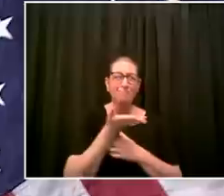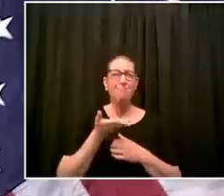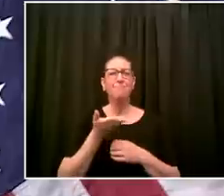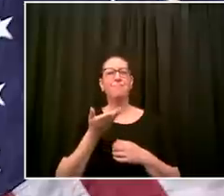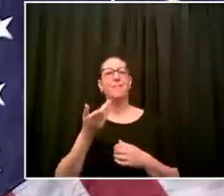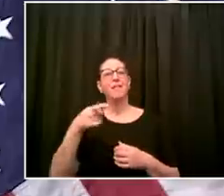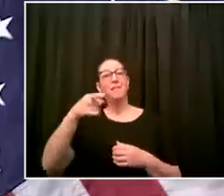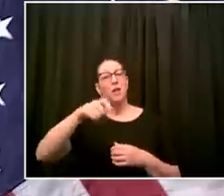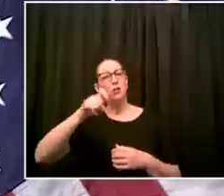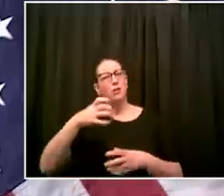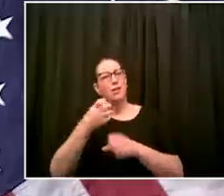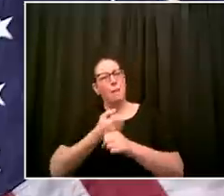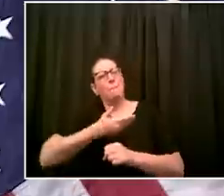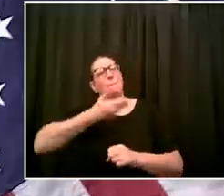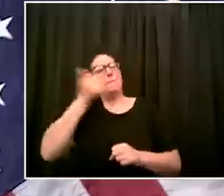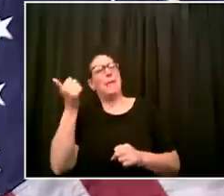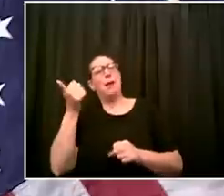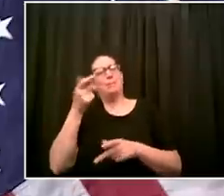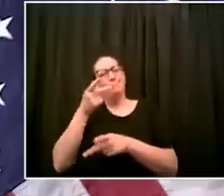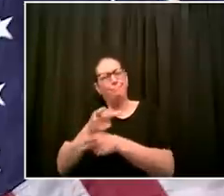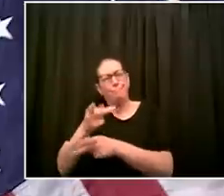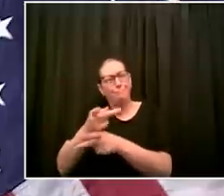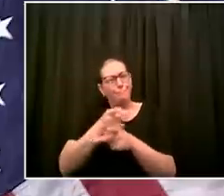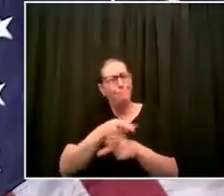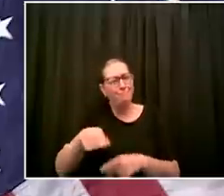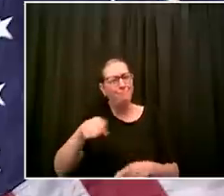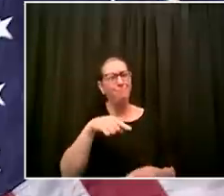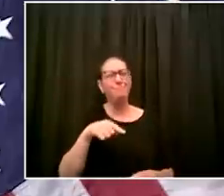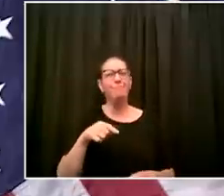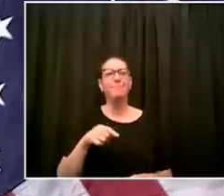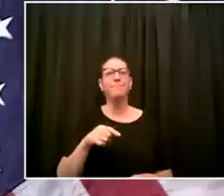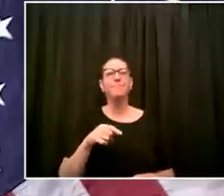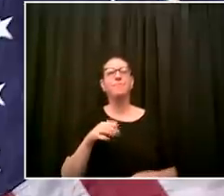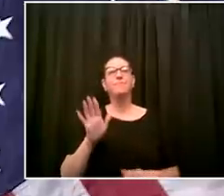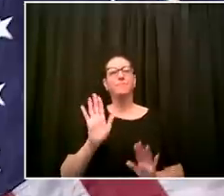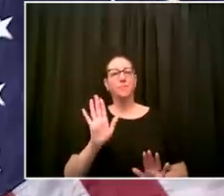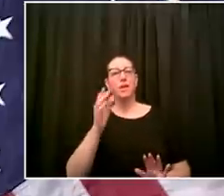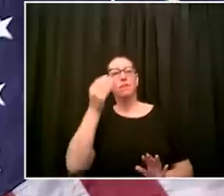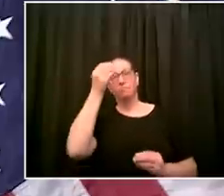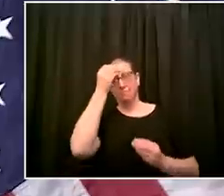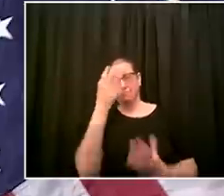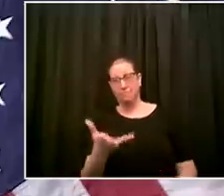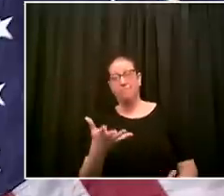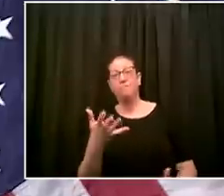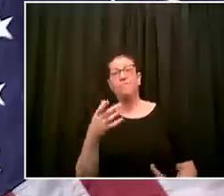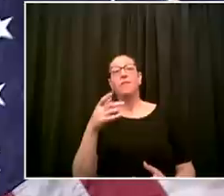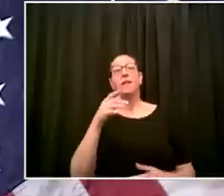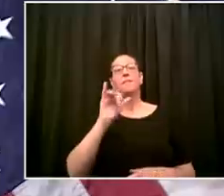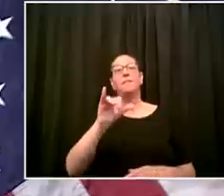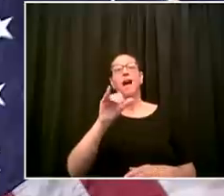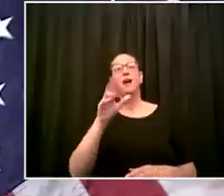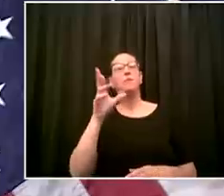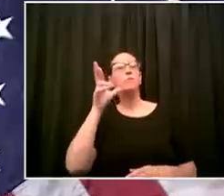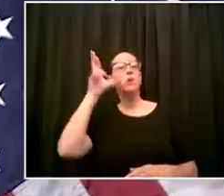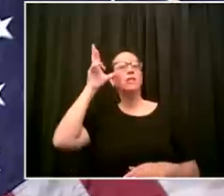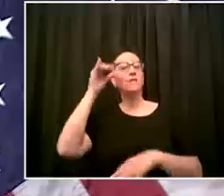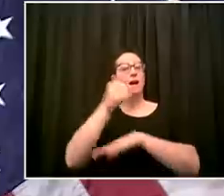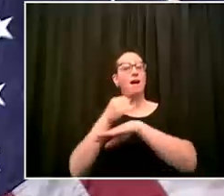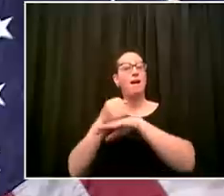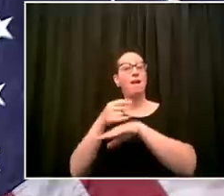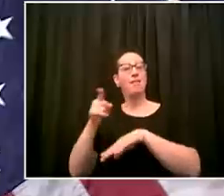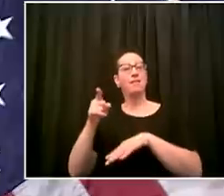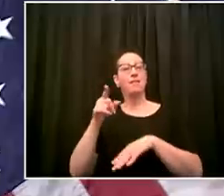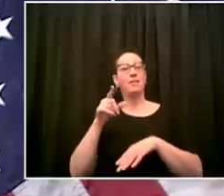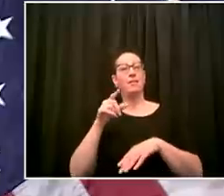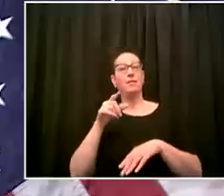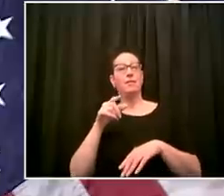all this background kohler is a very well respected institution it's been recognized nationally